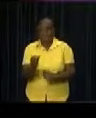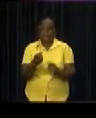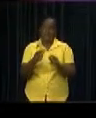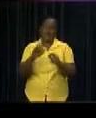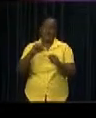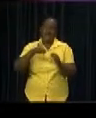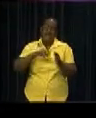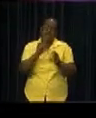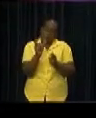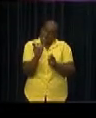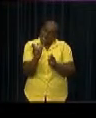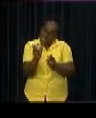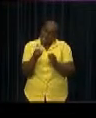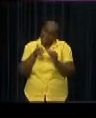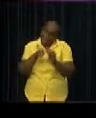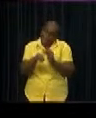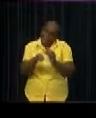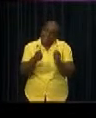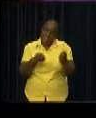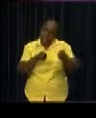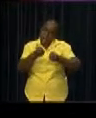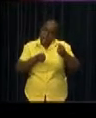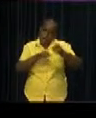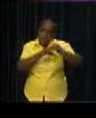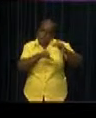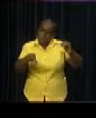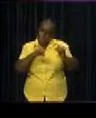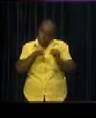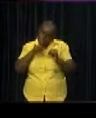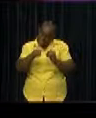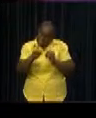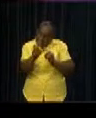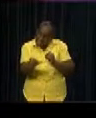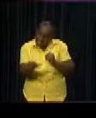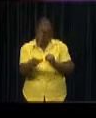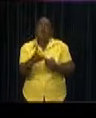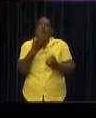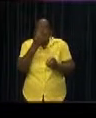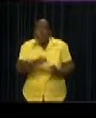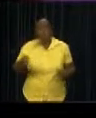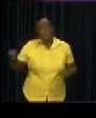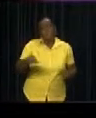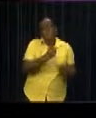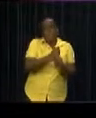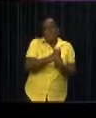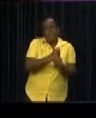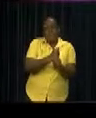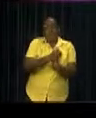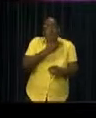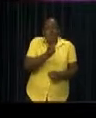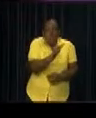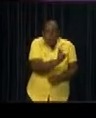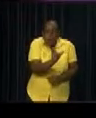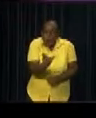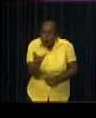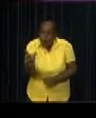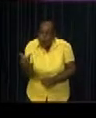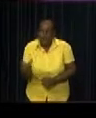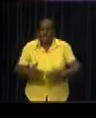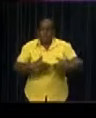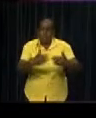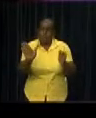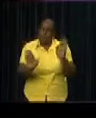device, was installed in their bus, have explicitly indicated that they are willing to contribute to the planning of the public